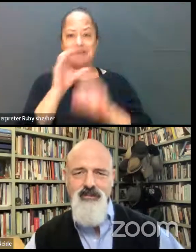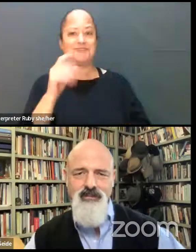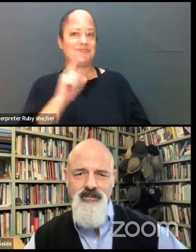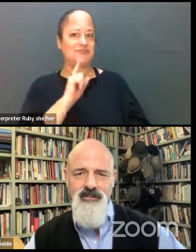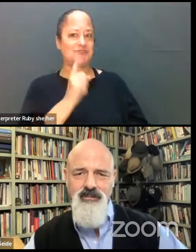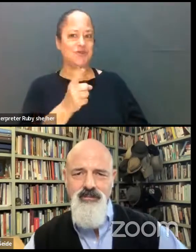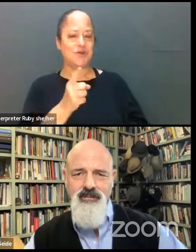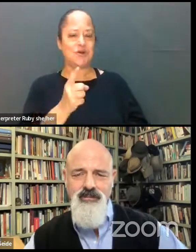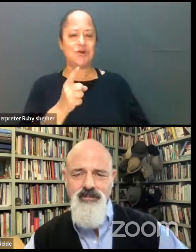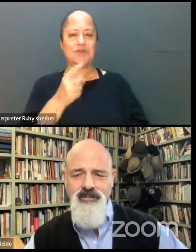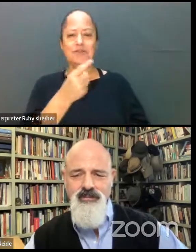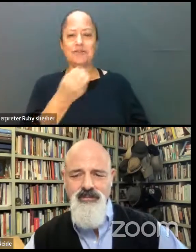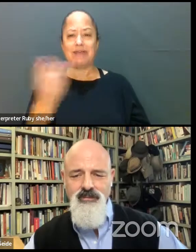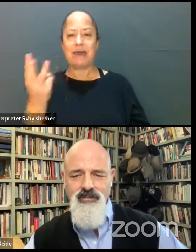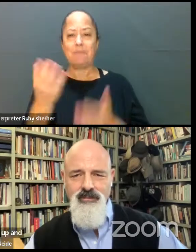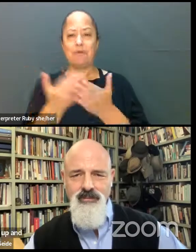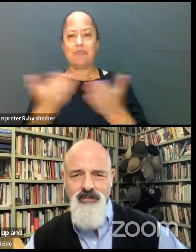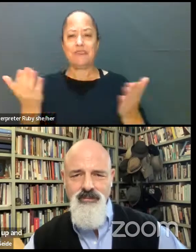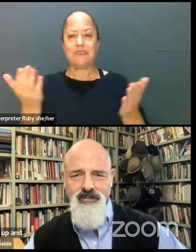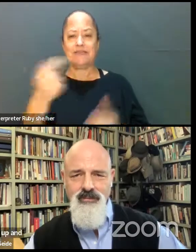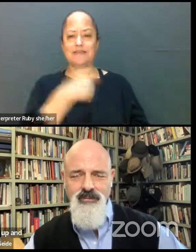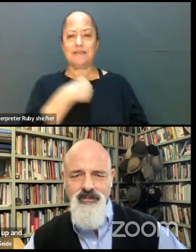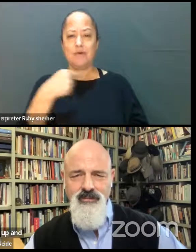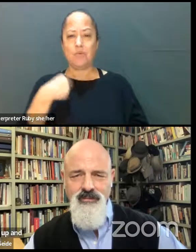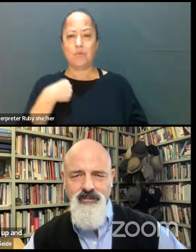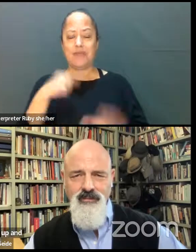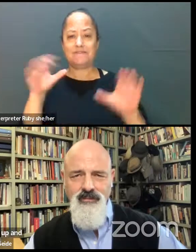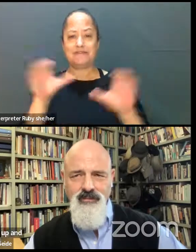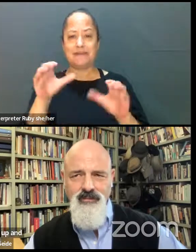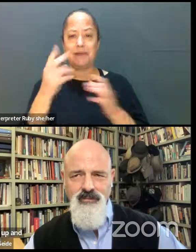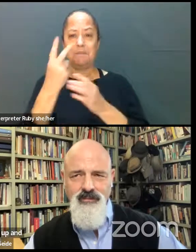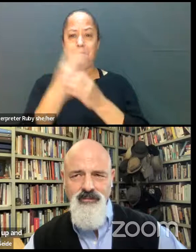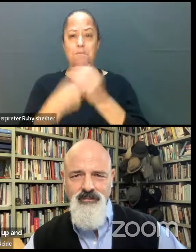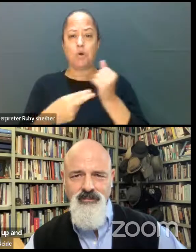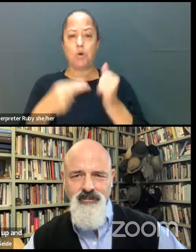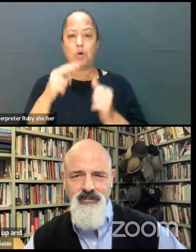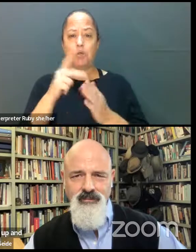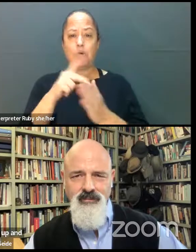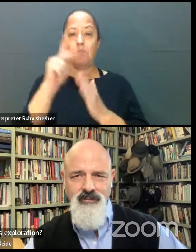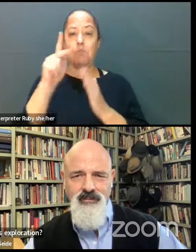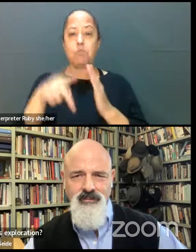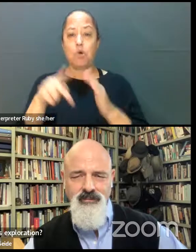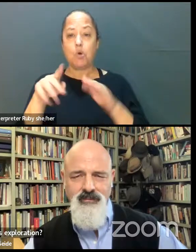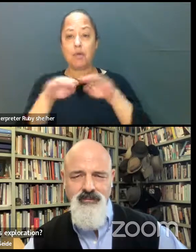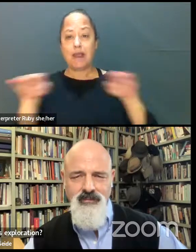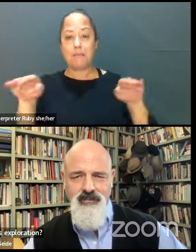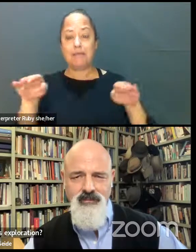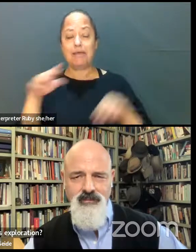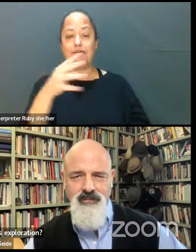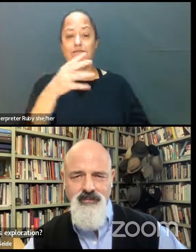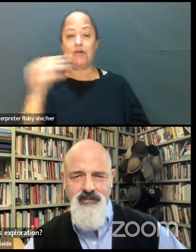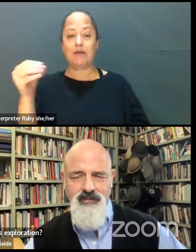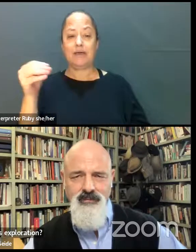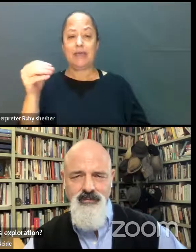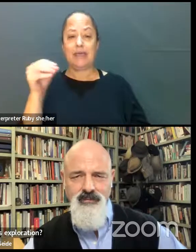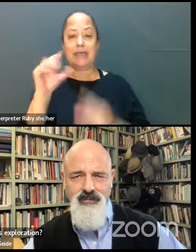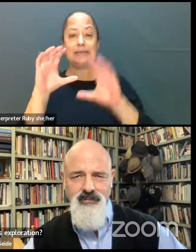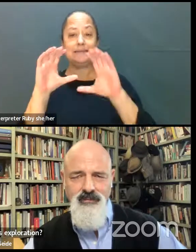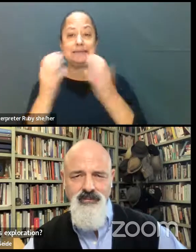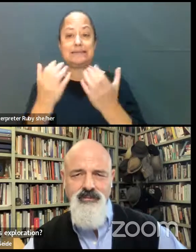There are a couple of things that we have done, both on a programmatic level as well as more team-based.